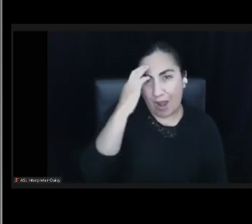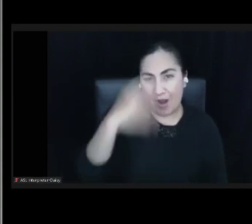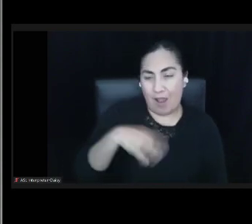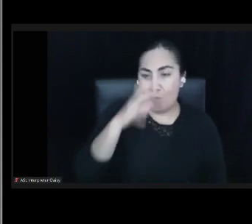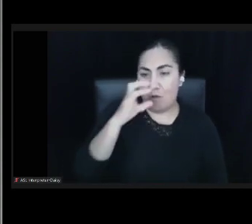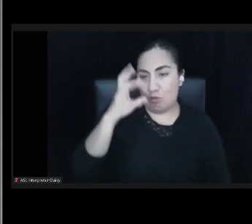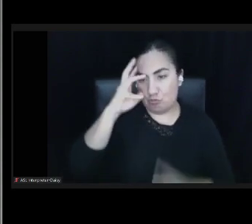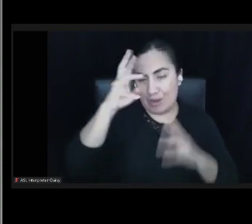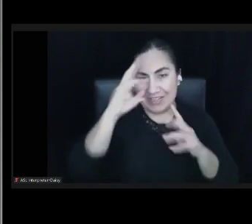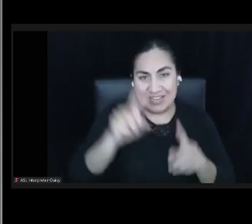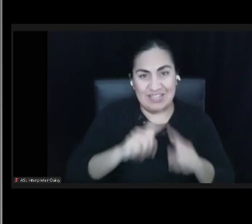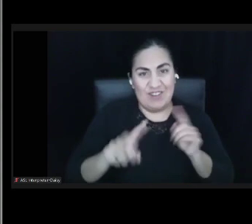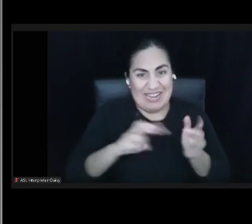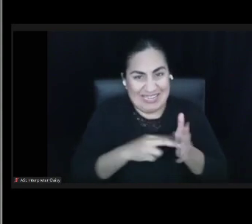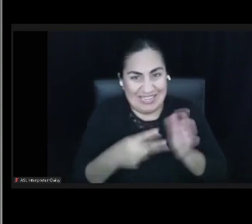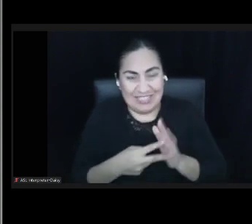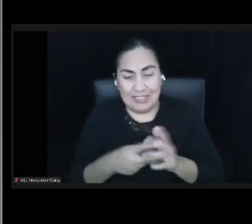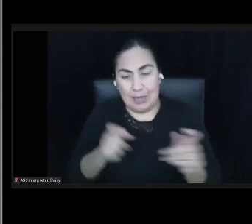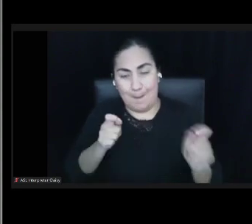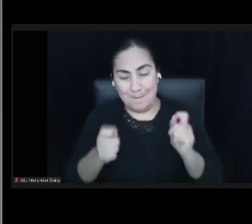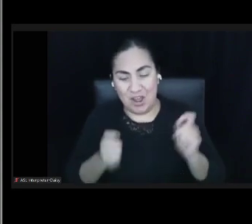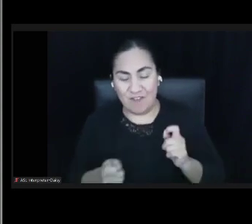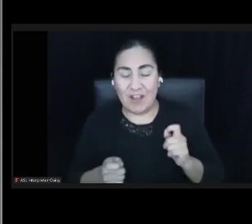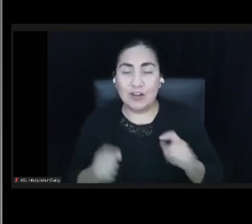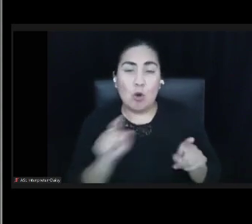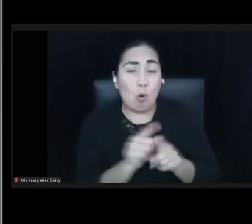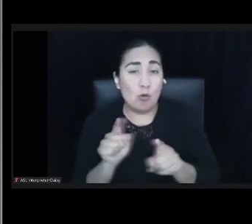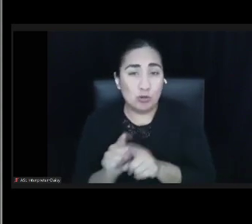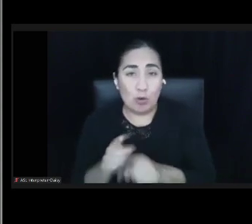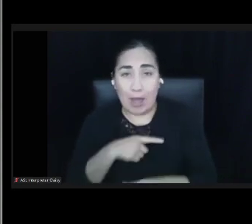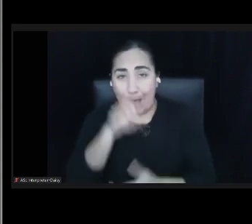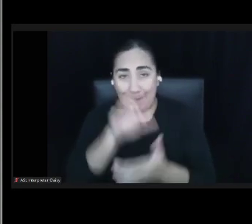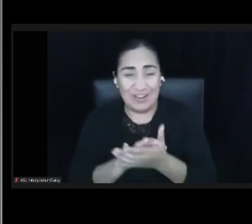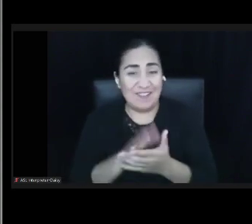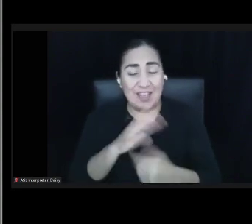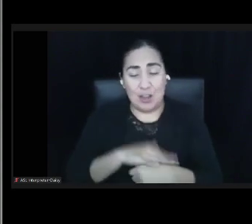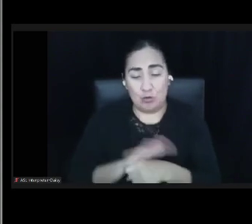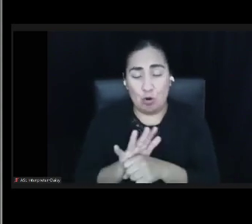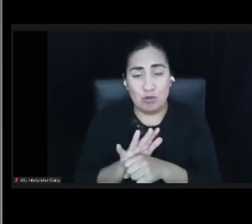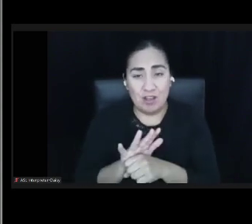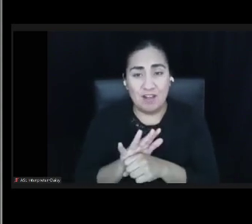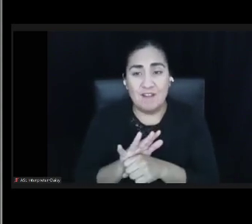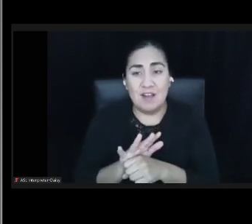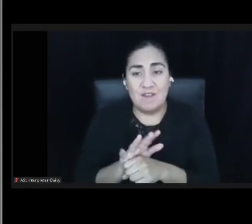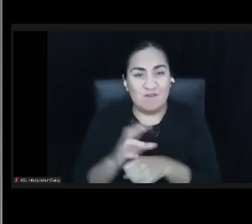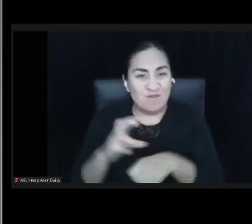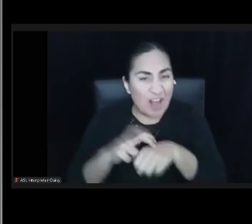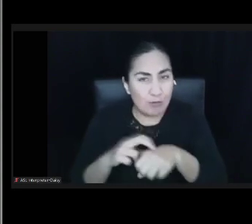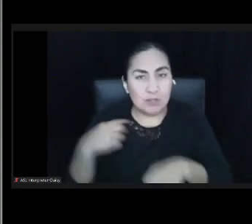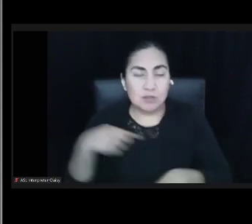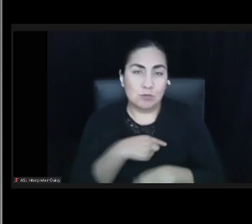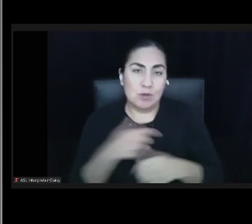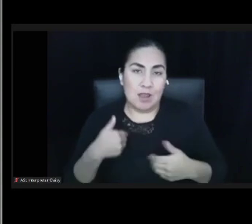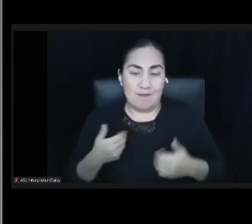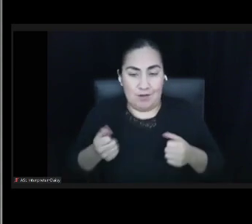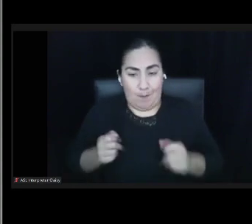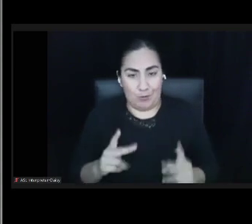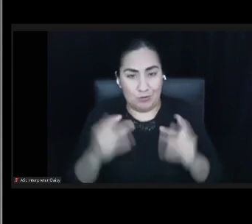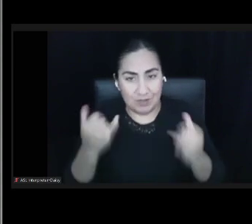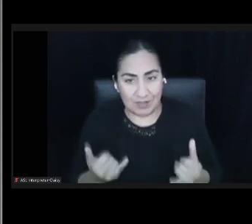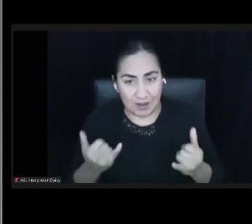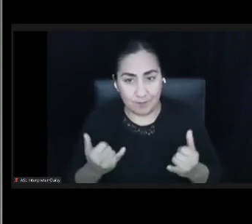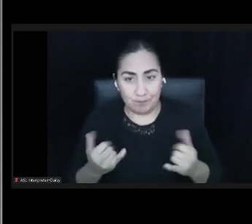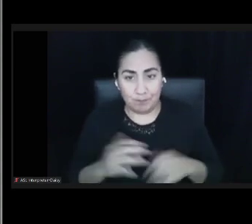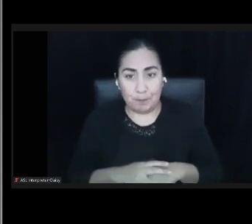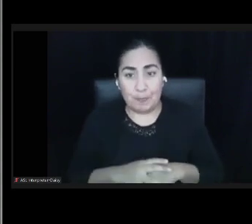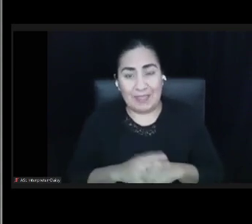And I think, you know, to the extent this is related to the coronavirus, that we have an opportunity now with clearly how coronavirus